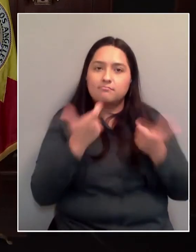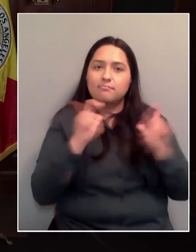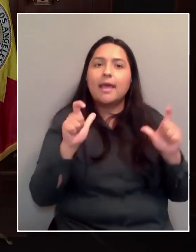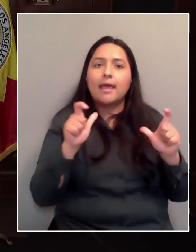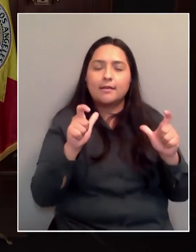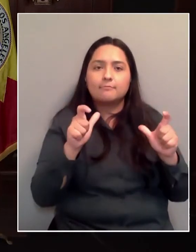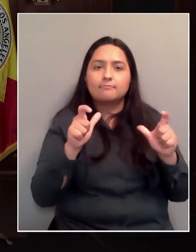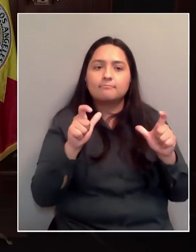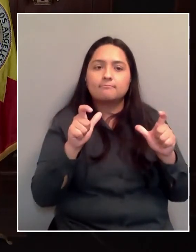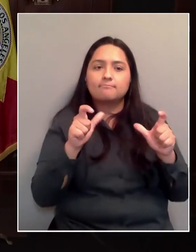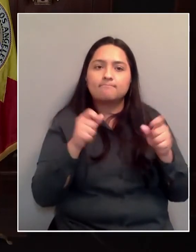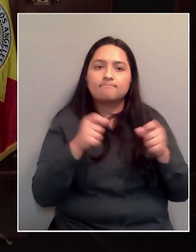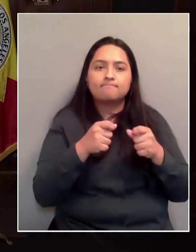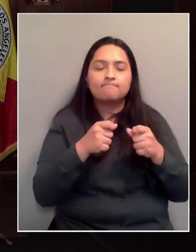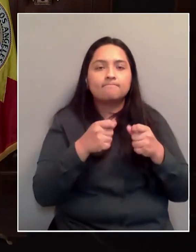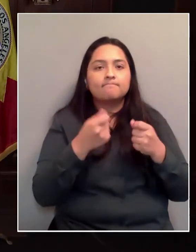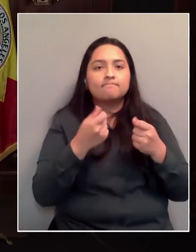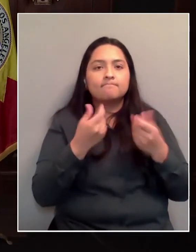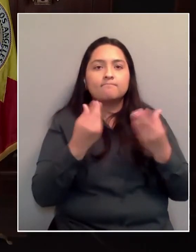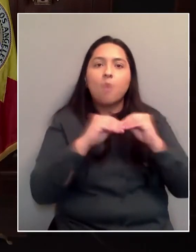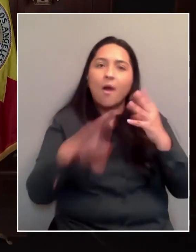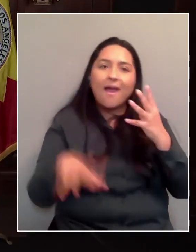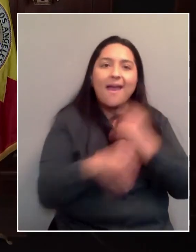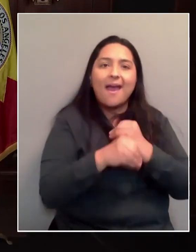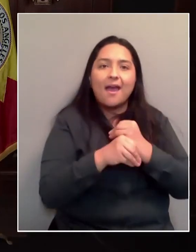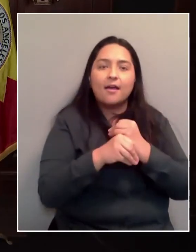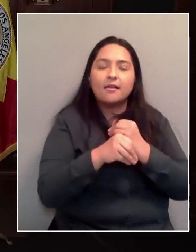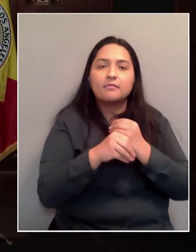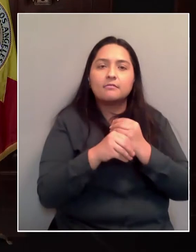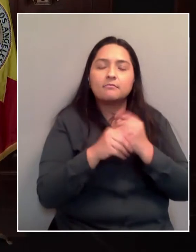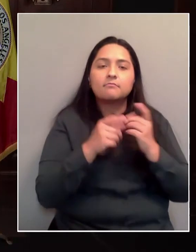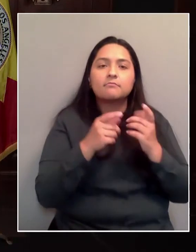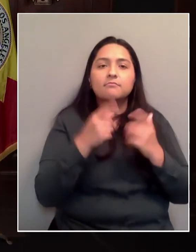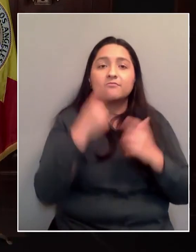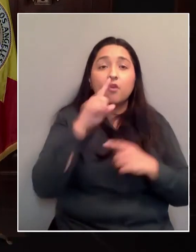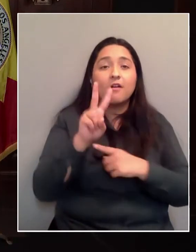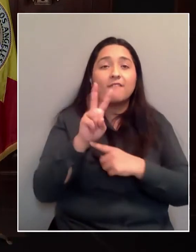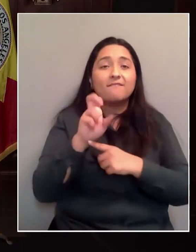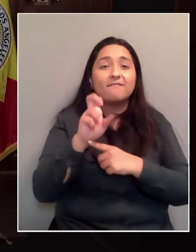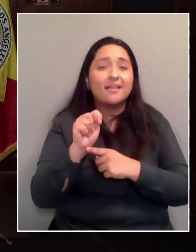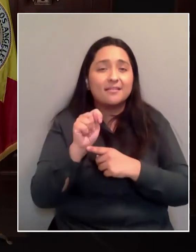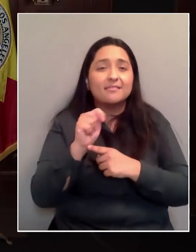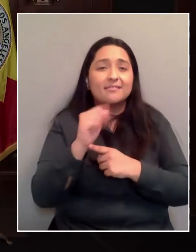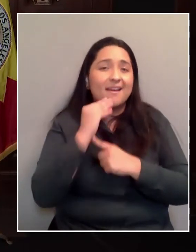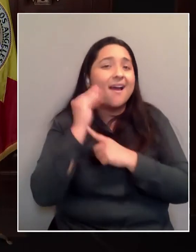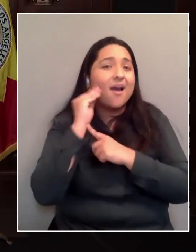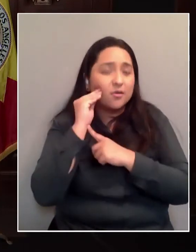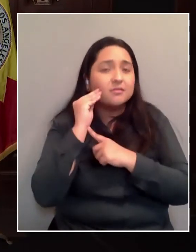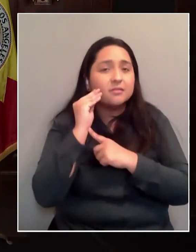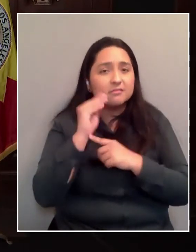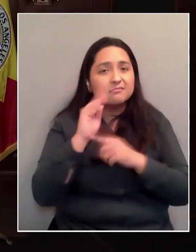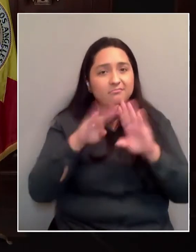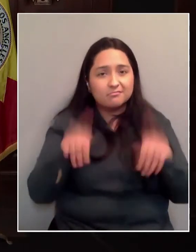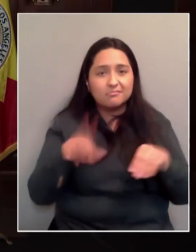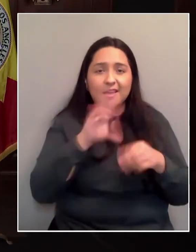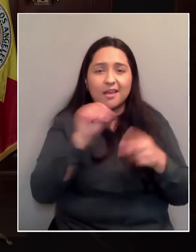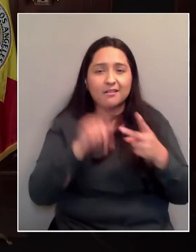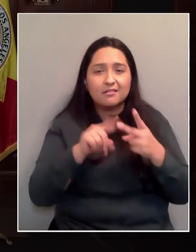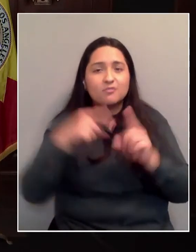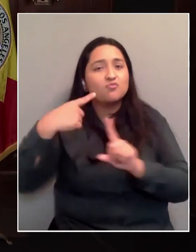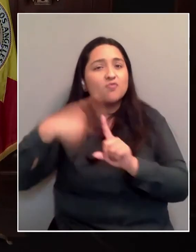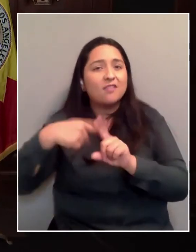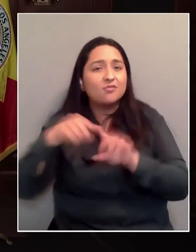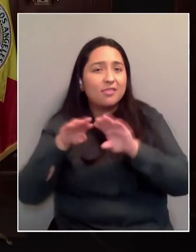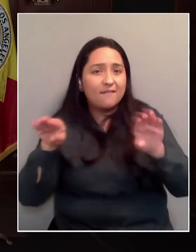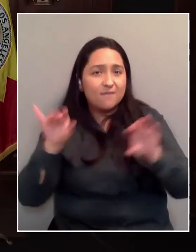for veterans, which helped us reduce veterans homelessness by 80% and adjusting that to existing rental levels. We